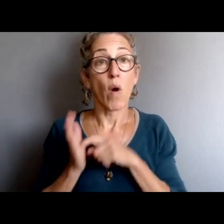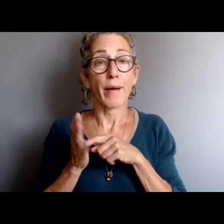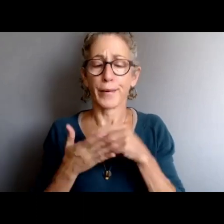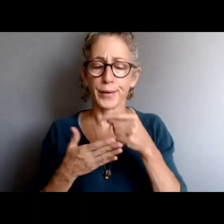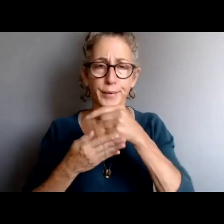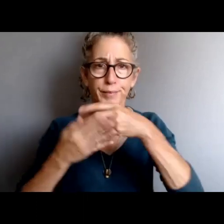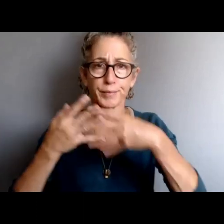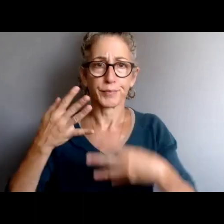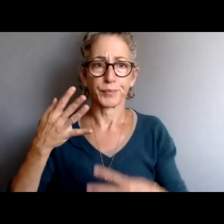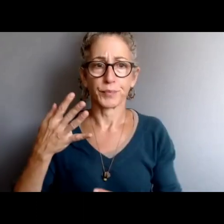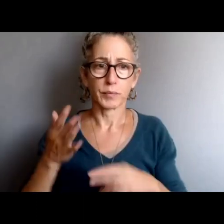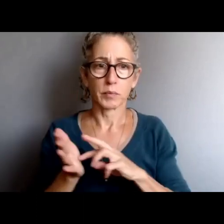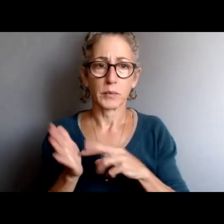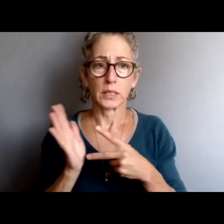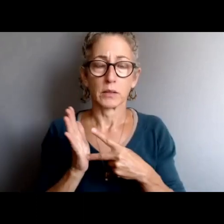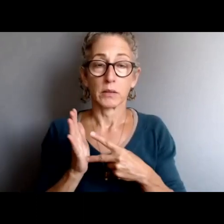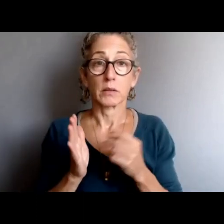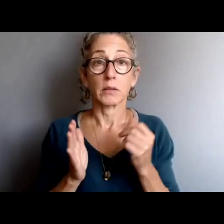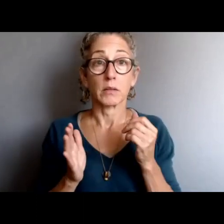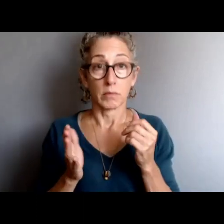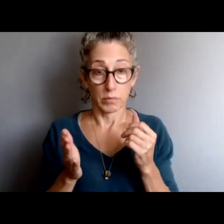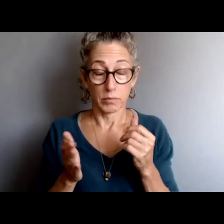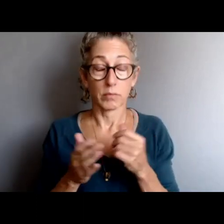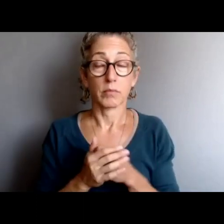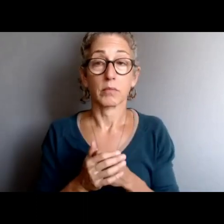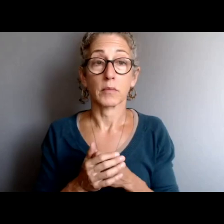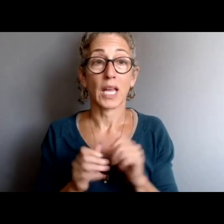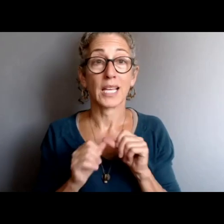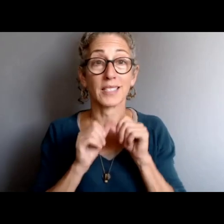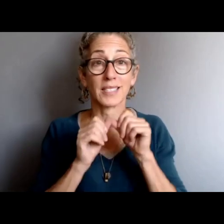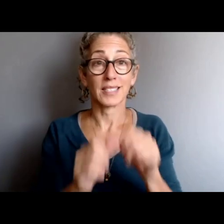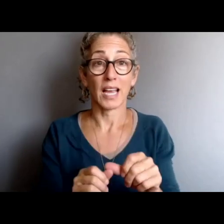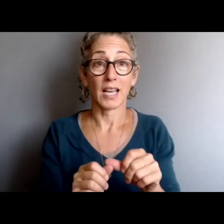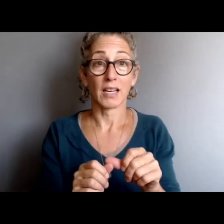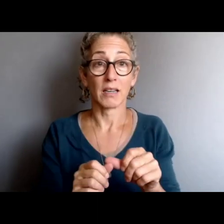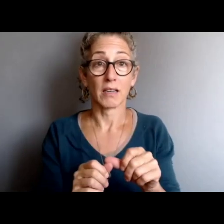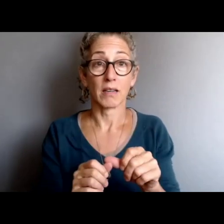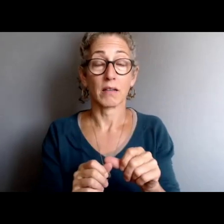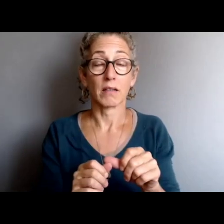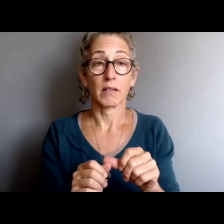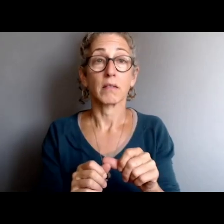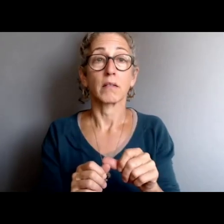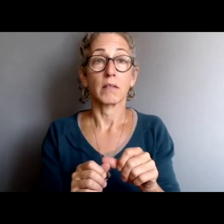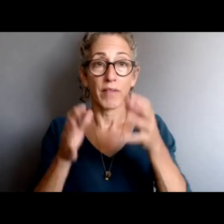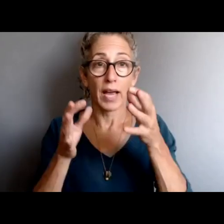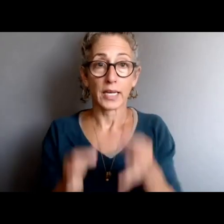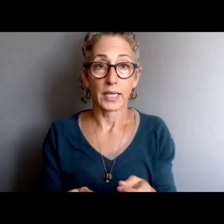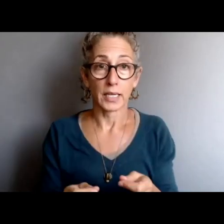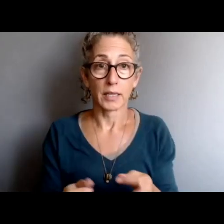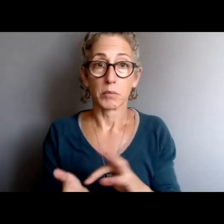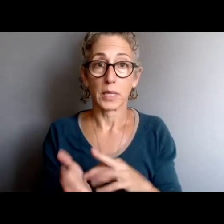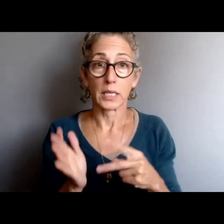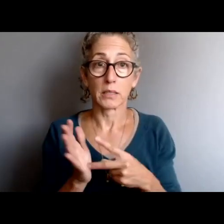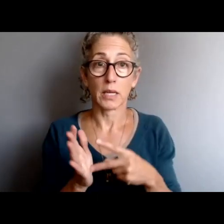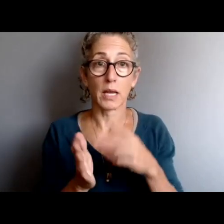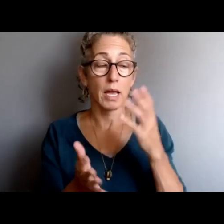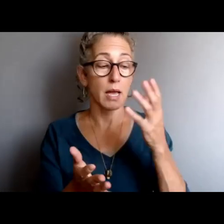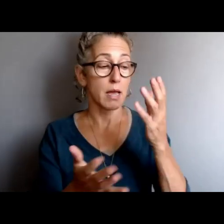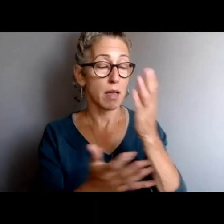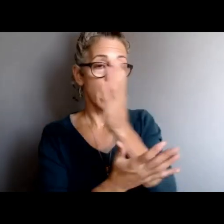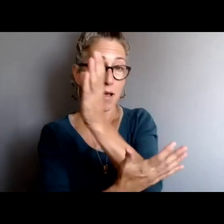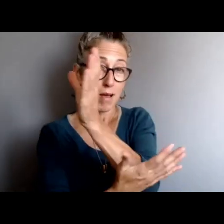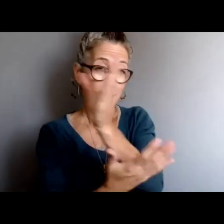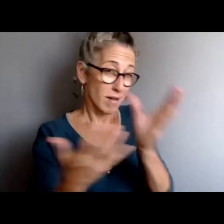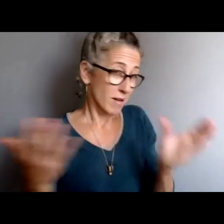about a sustained finding requires proof by a preponderance of evidence that the